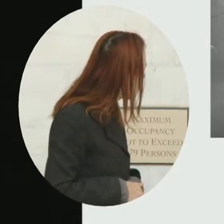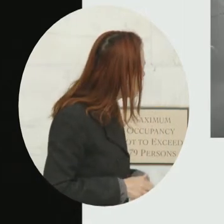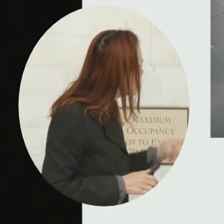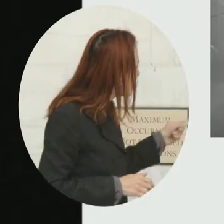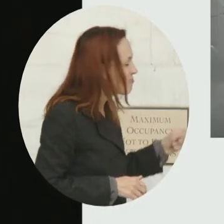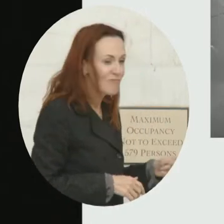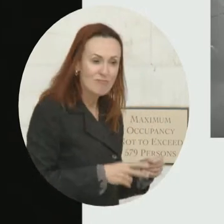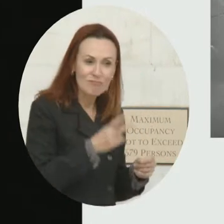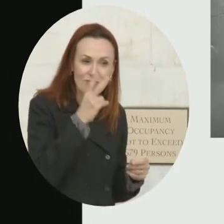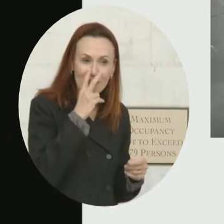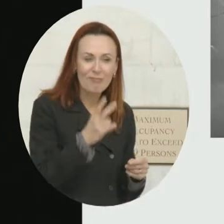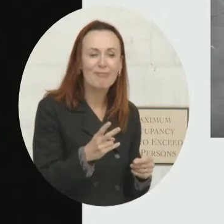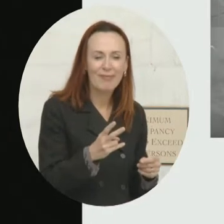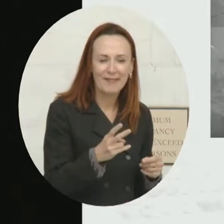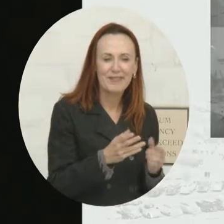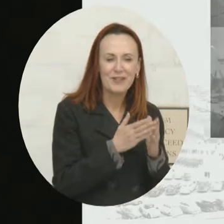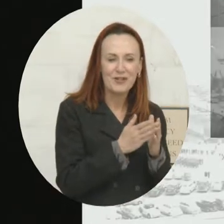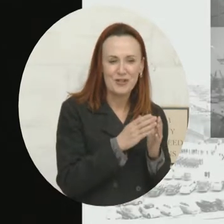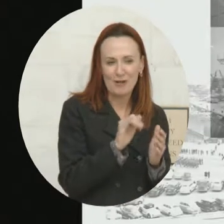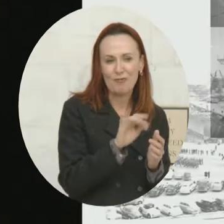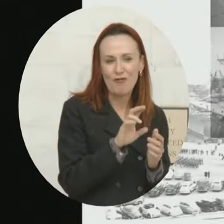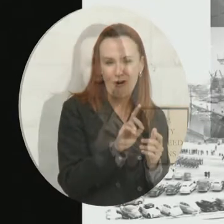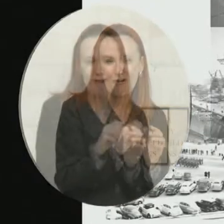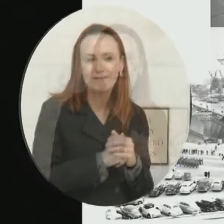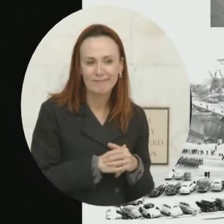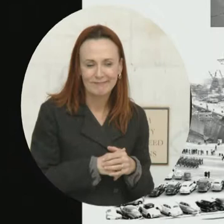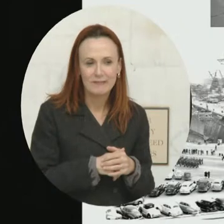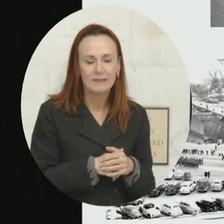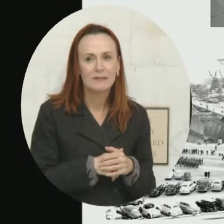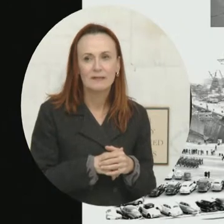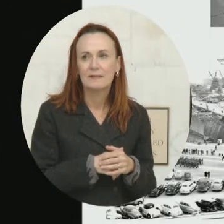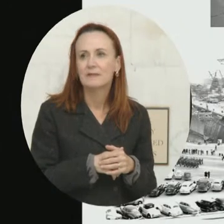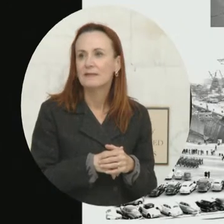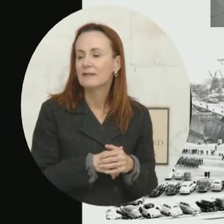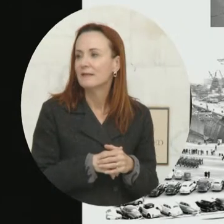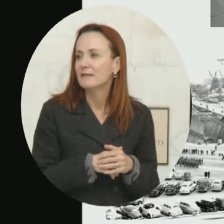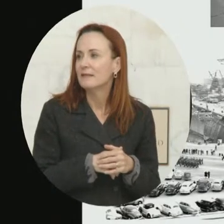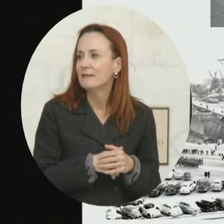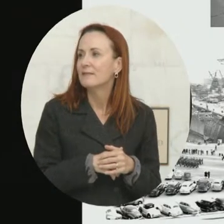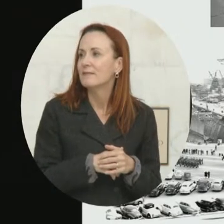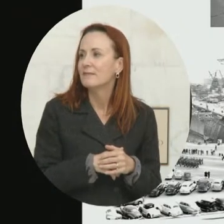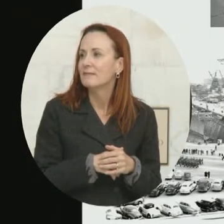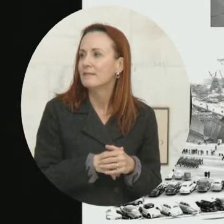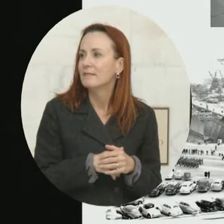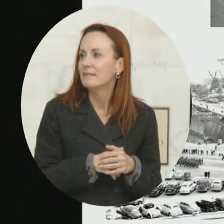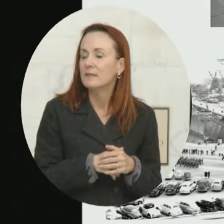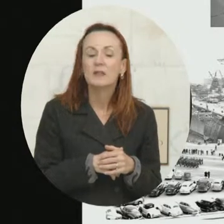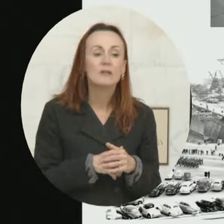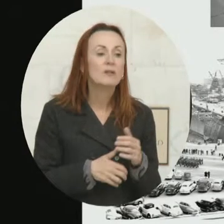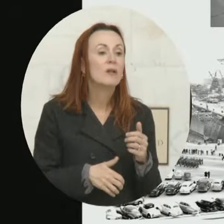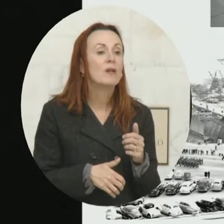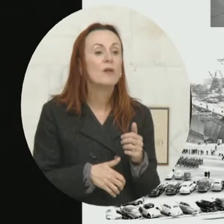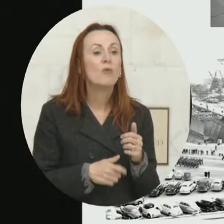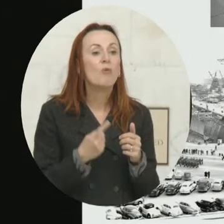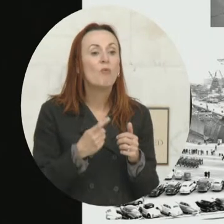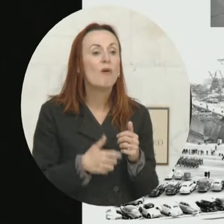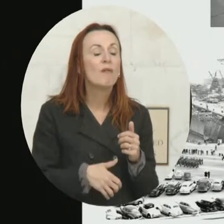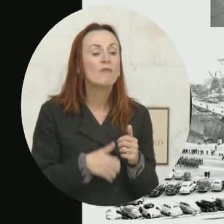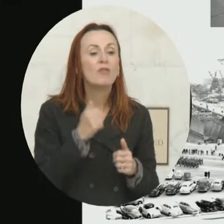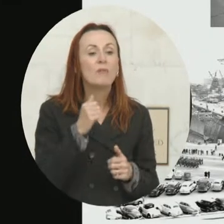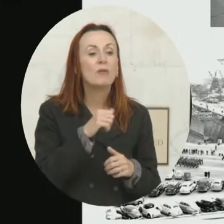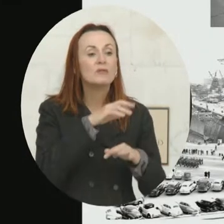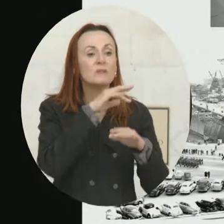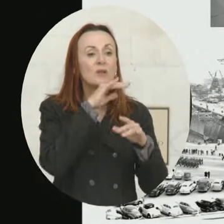If you see here, here's our shipyard, one of the most polluted places that you could ever